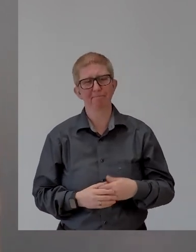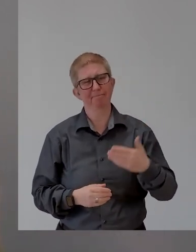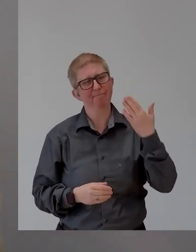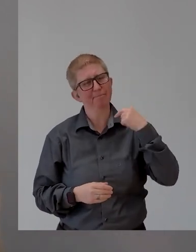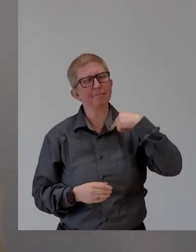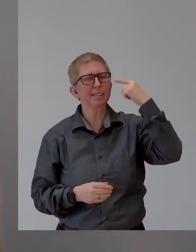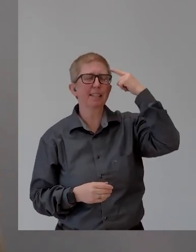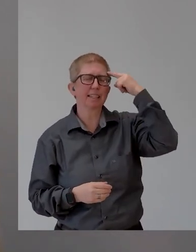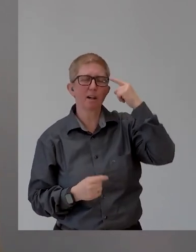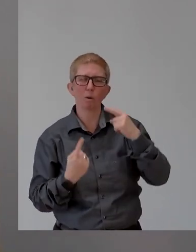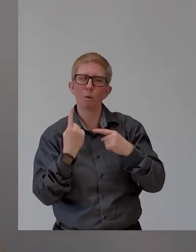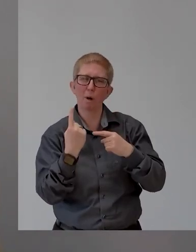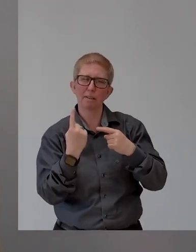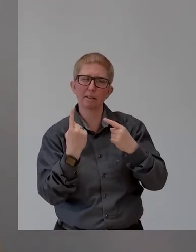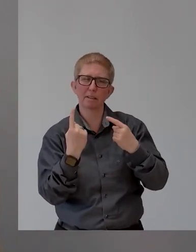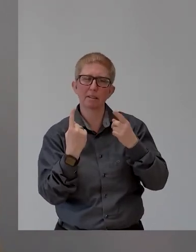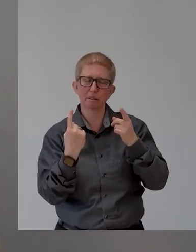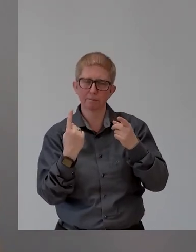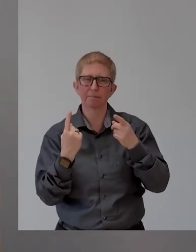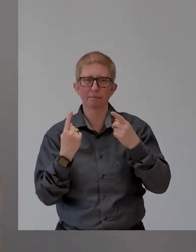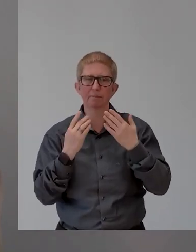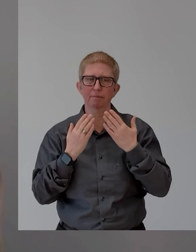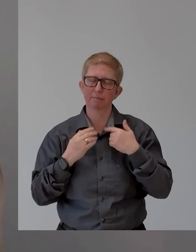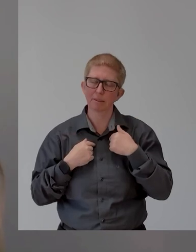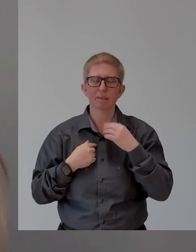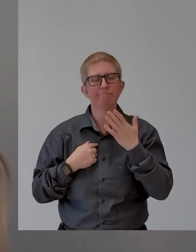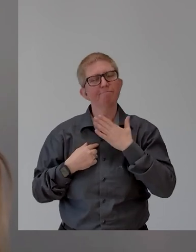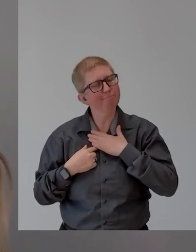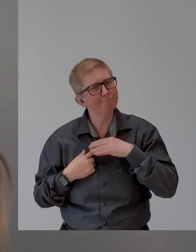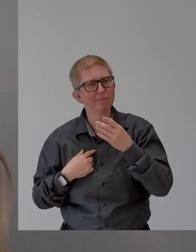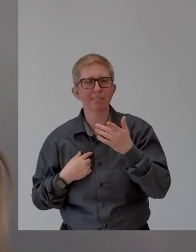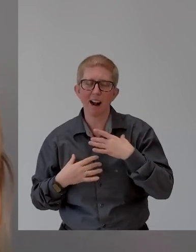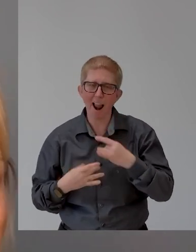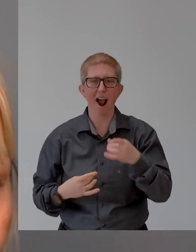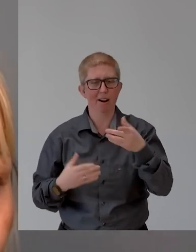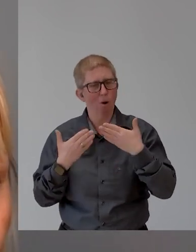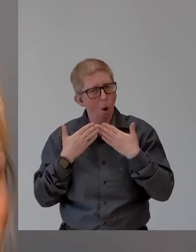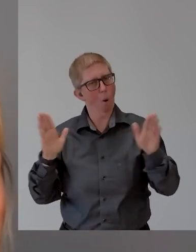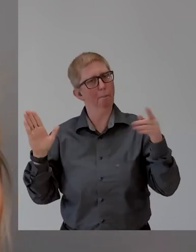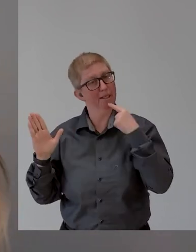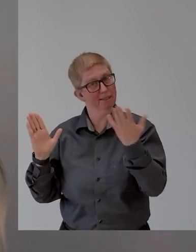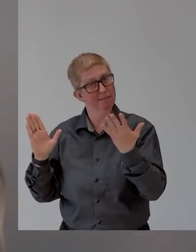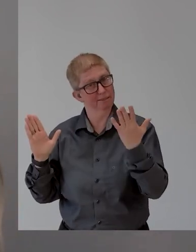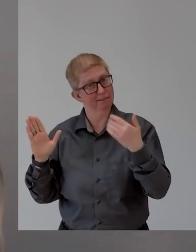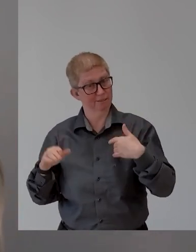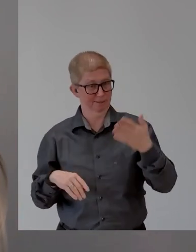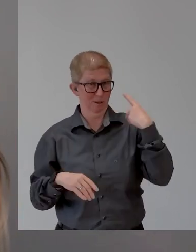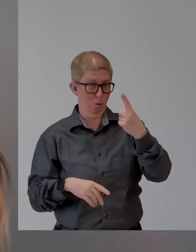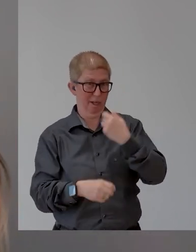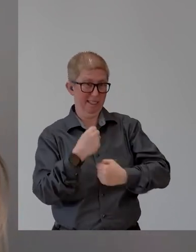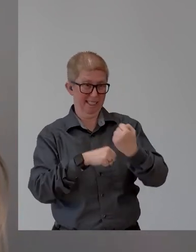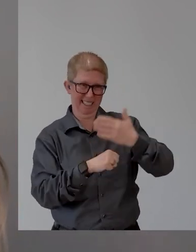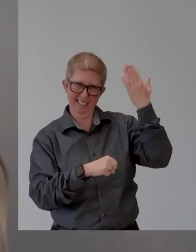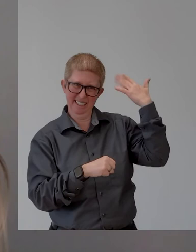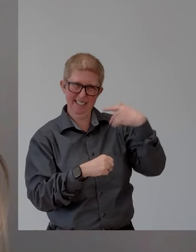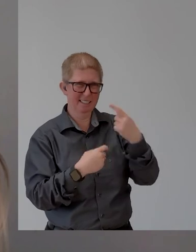how honest you are. Um, and when we spoke last year, just before Davos, and then the other